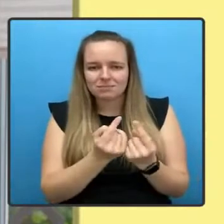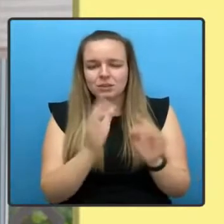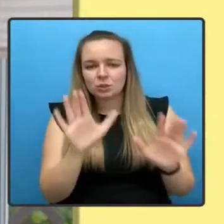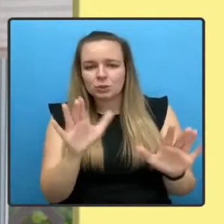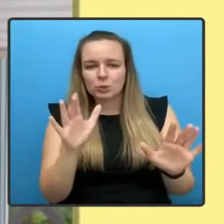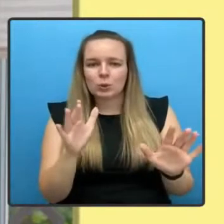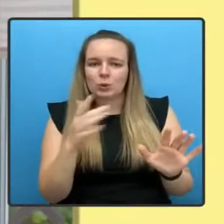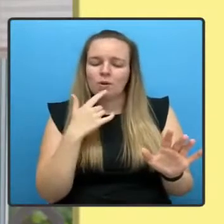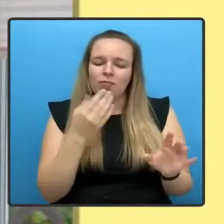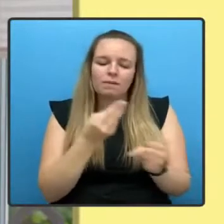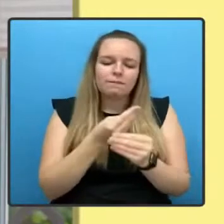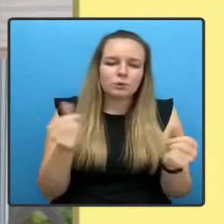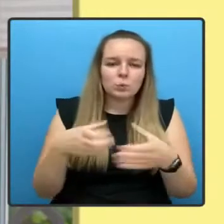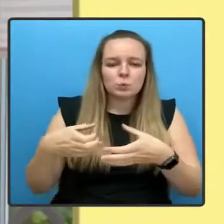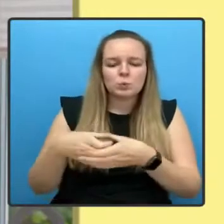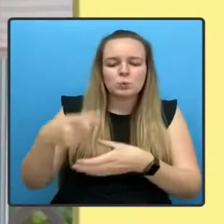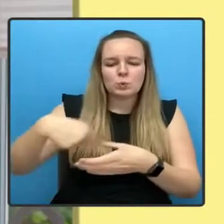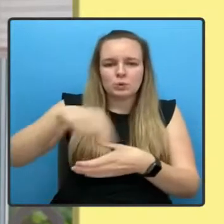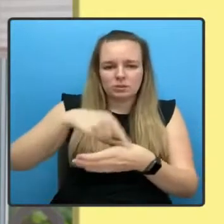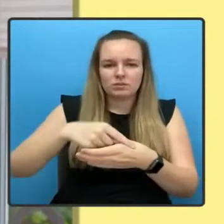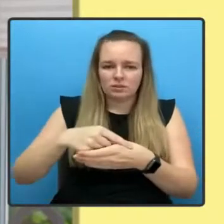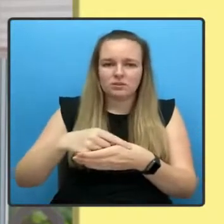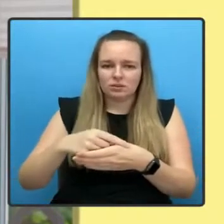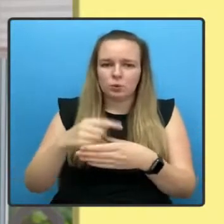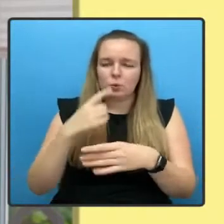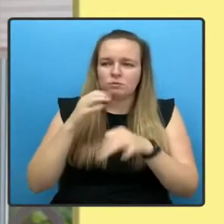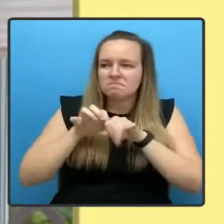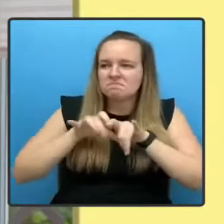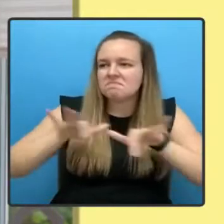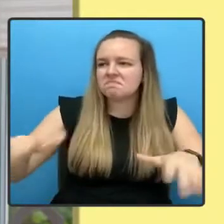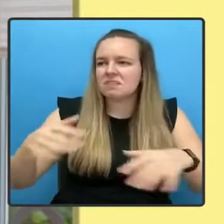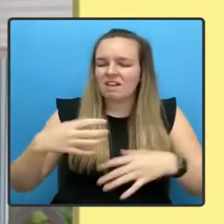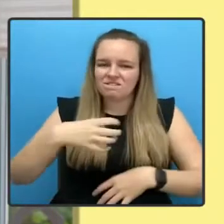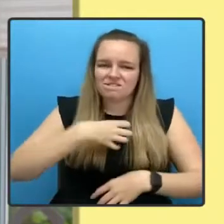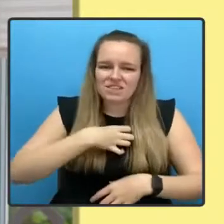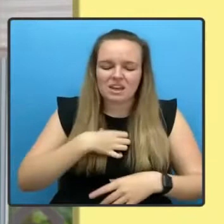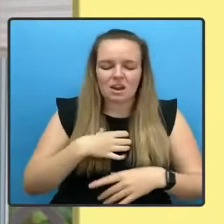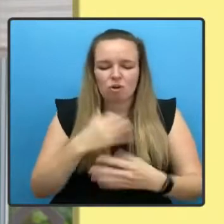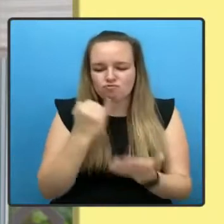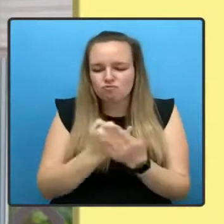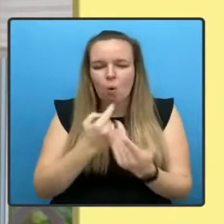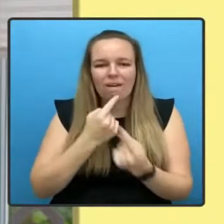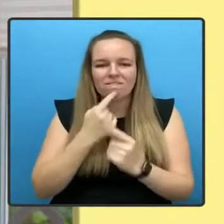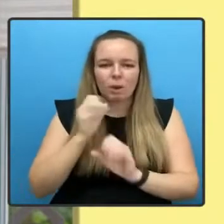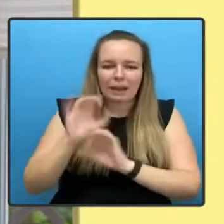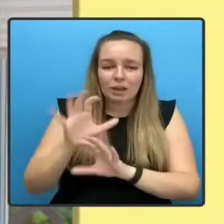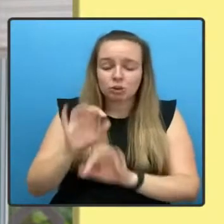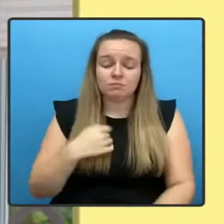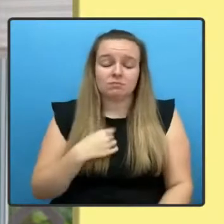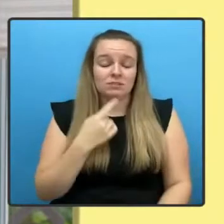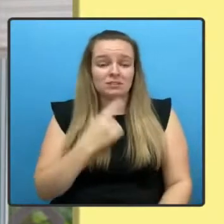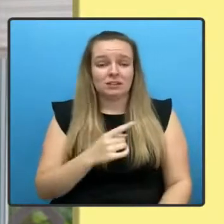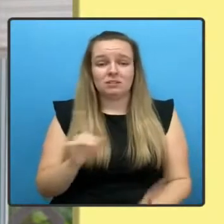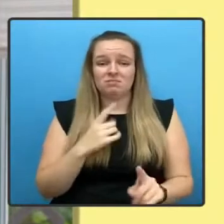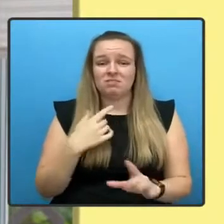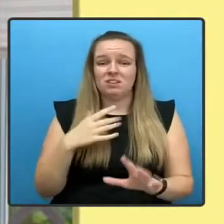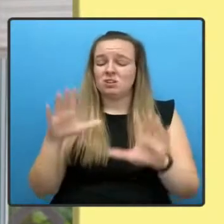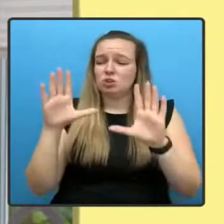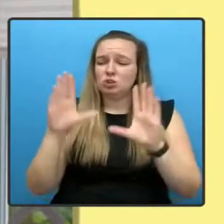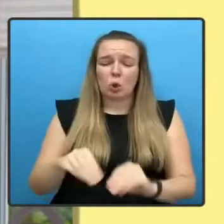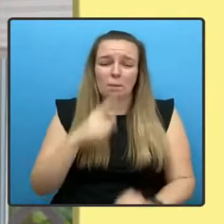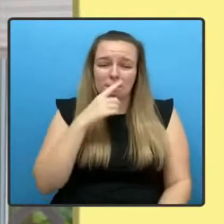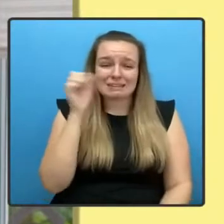knowingly spread fear and misinformation about vaccines, I say this, stop being selfish and irresponsible.